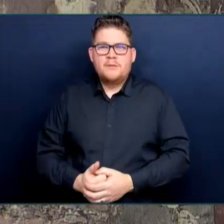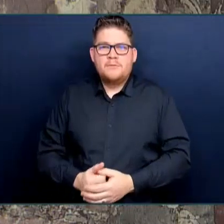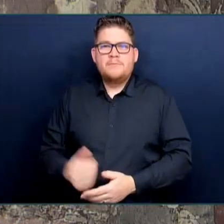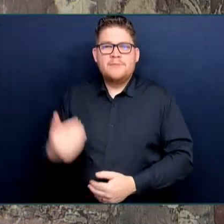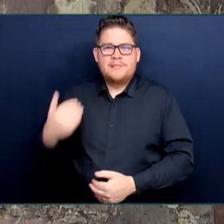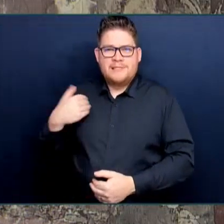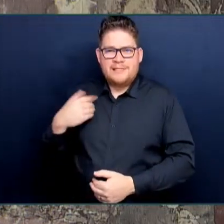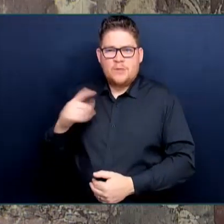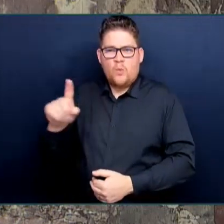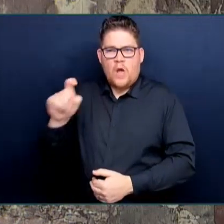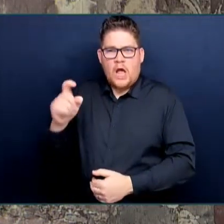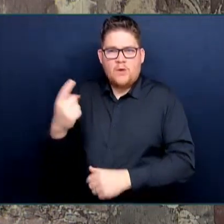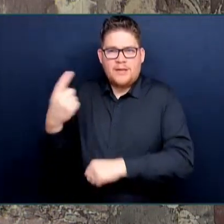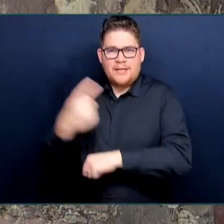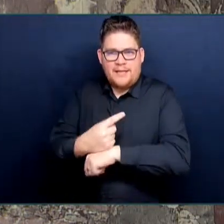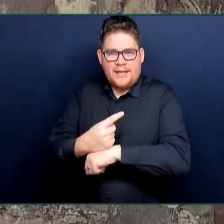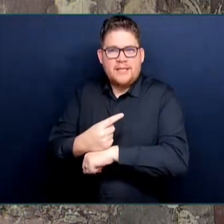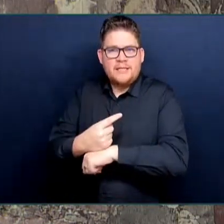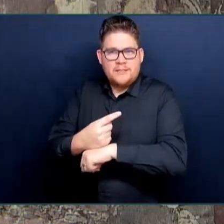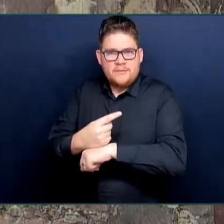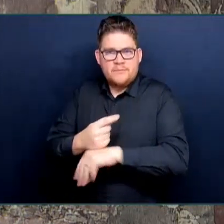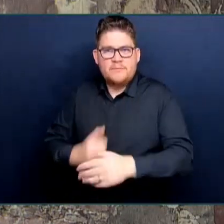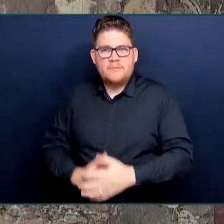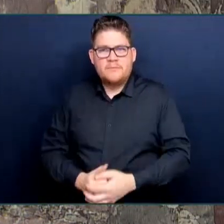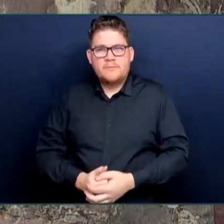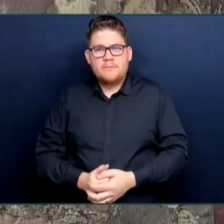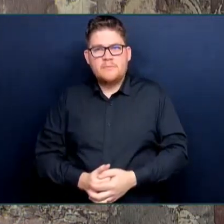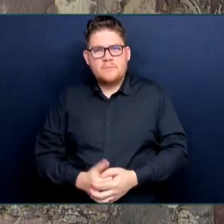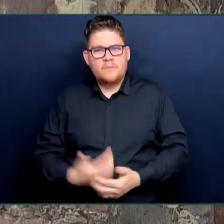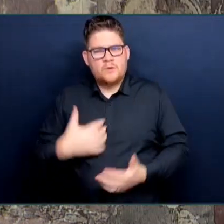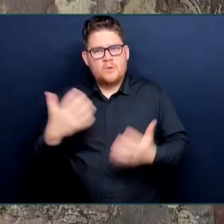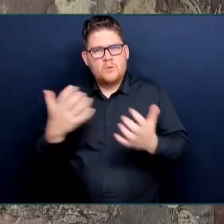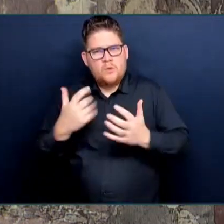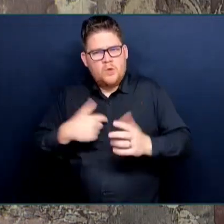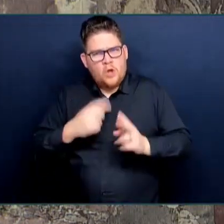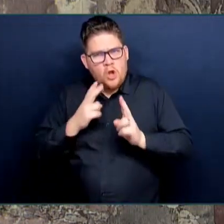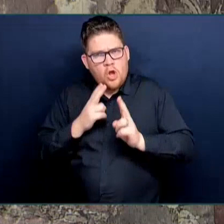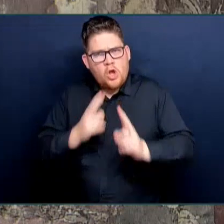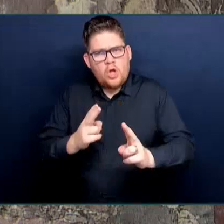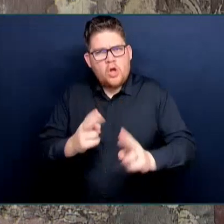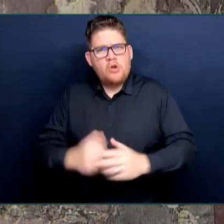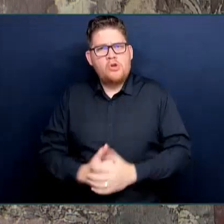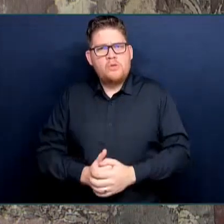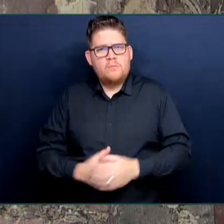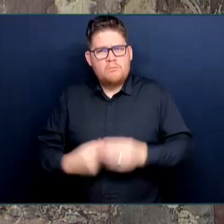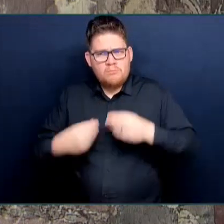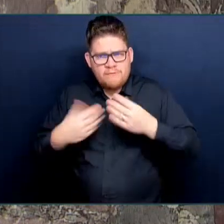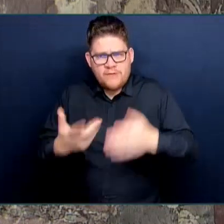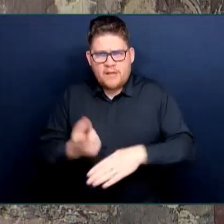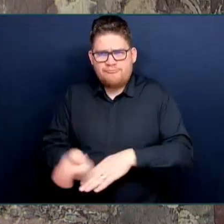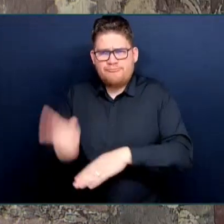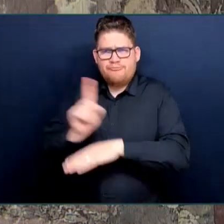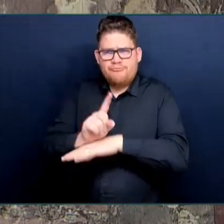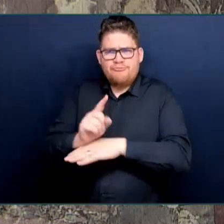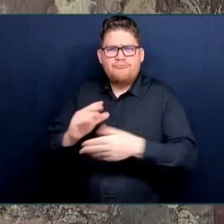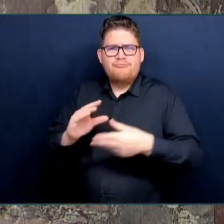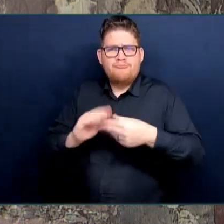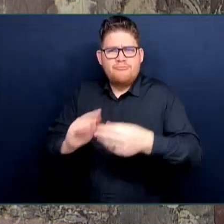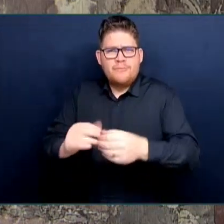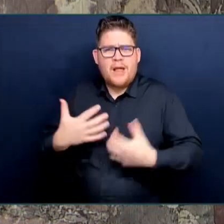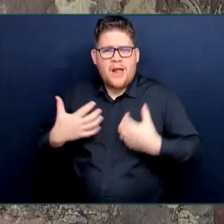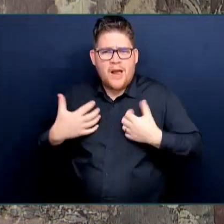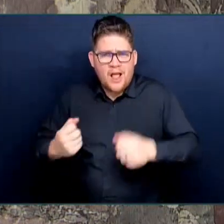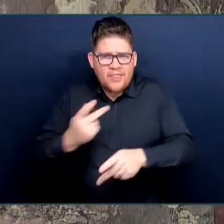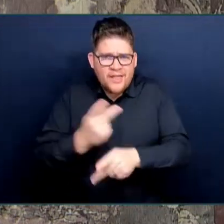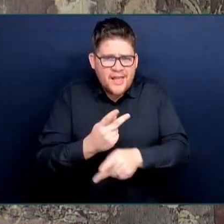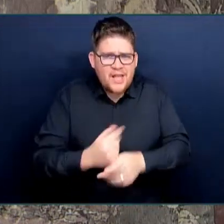British Columbians on health care, on housing, on public safety, and a clean economy that works for everybody, making sure that we have a strong team